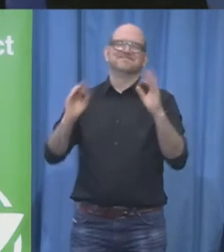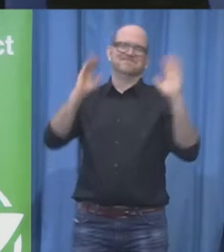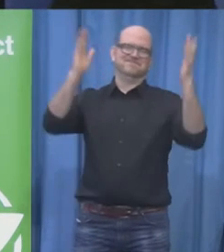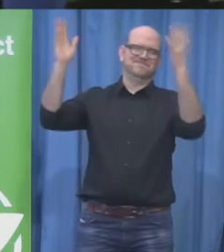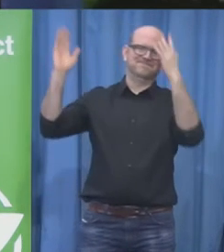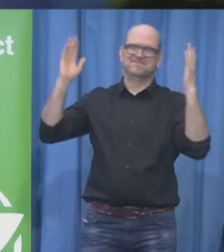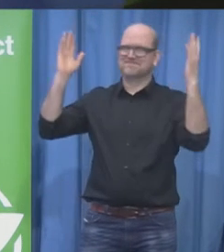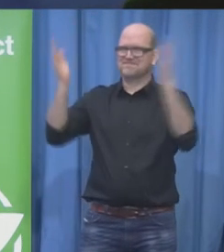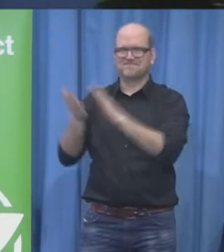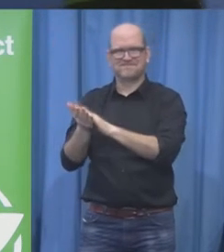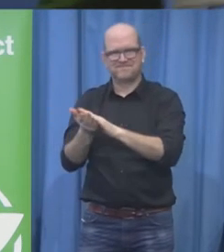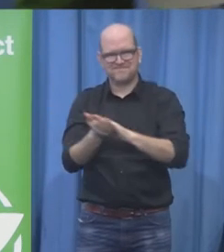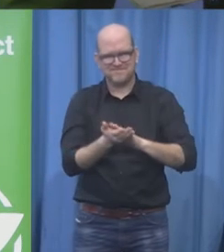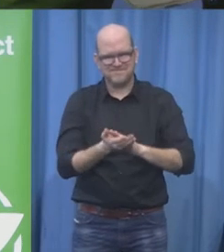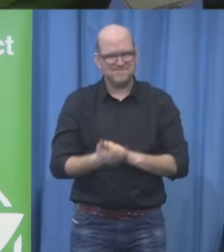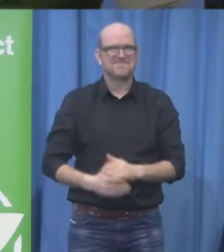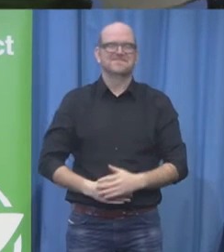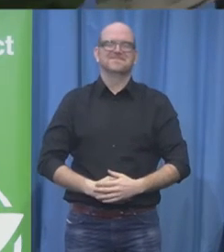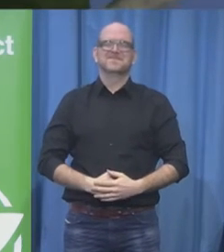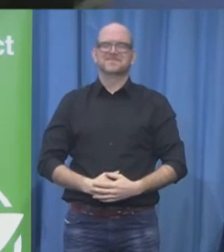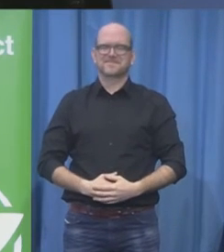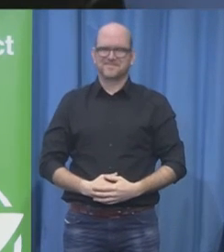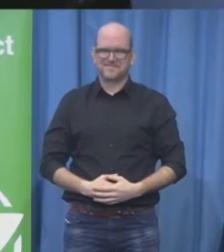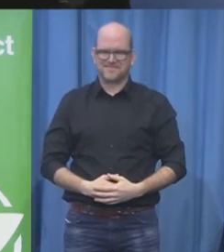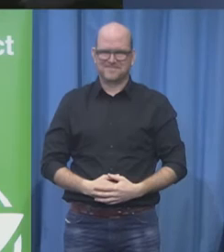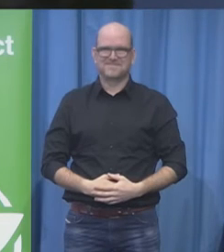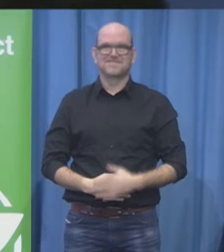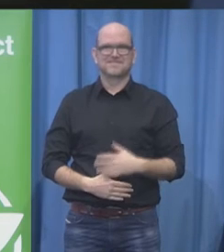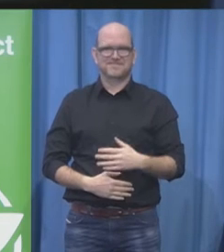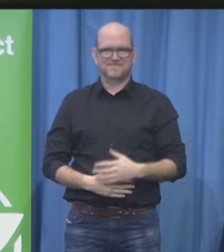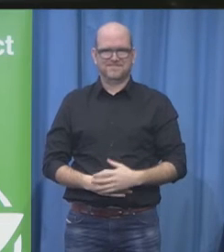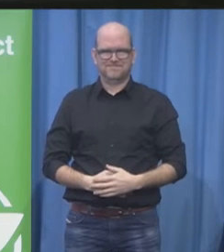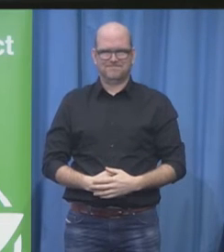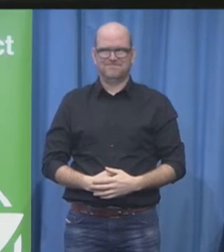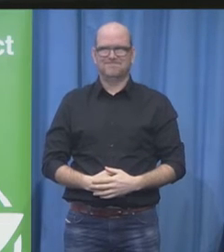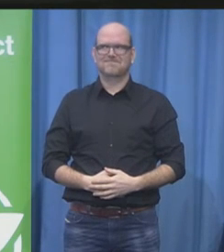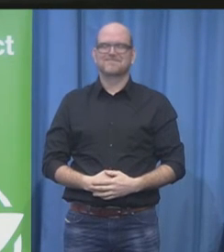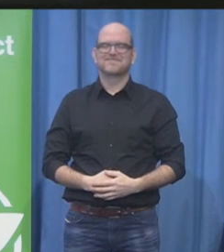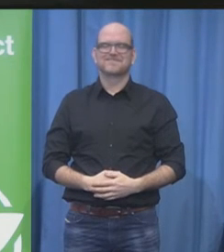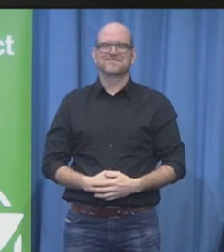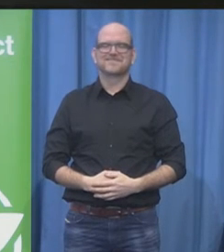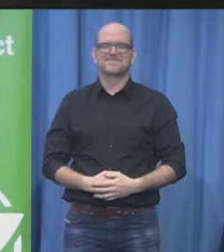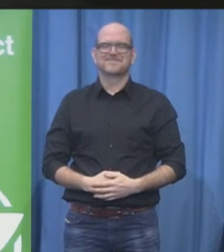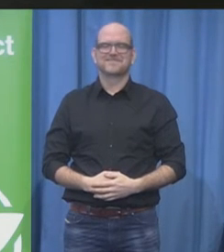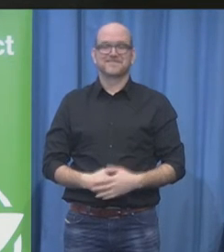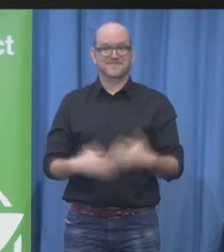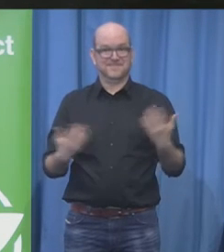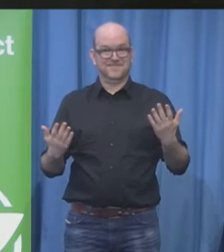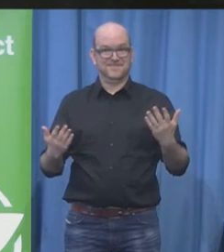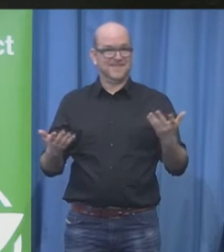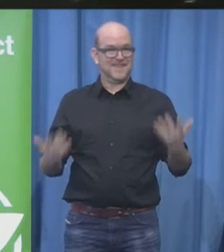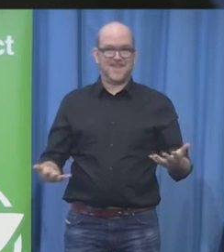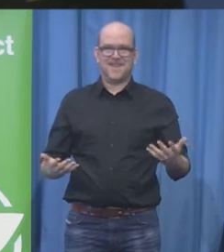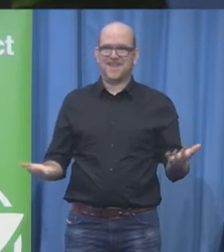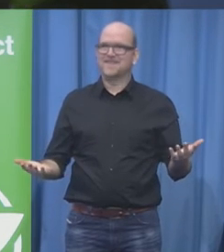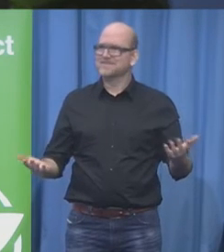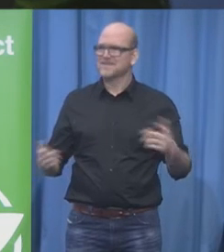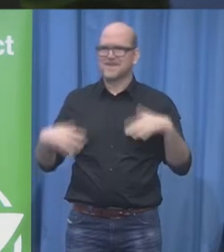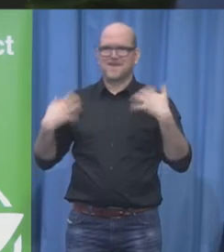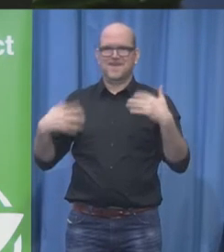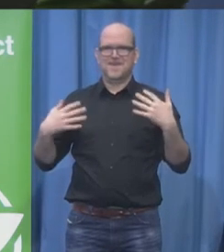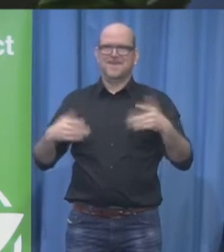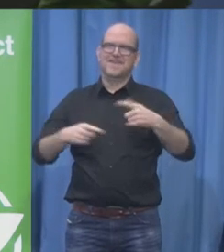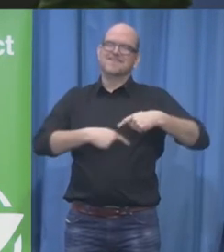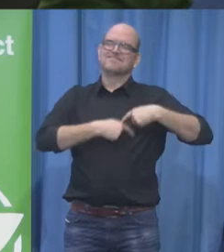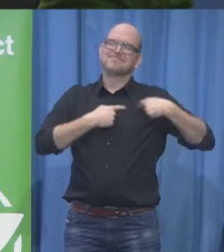you are all so very very welcome back